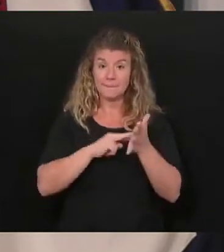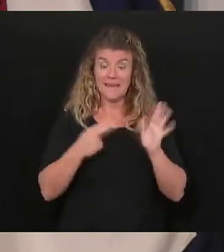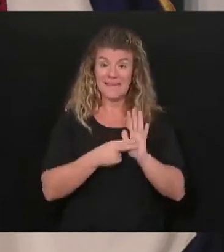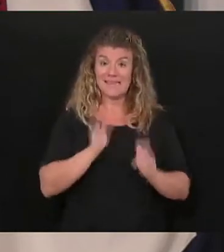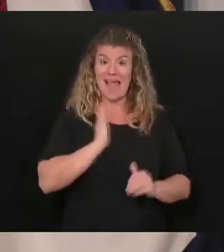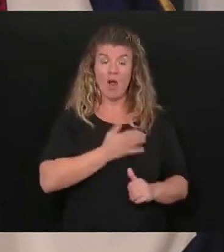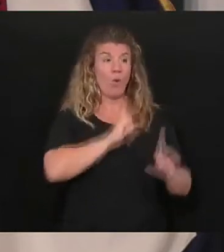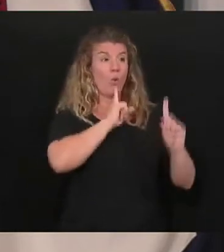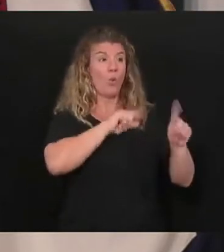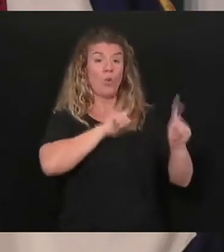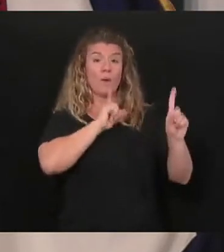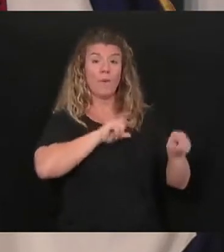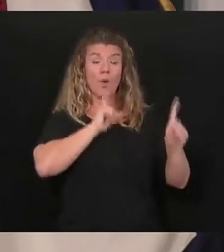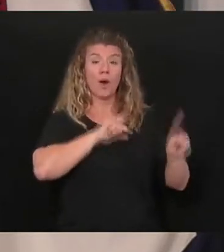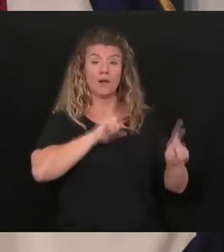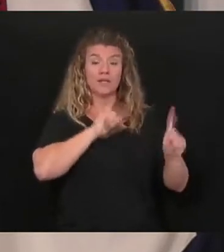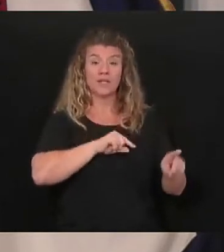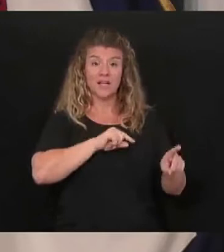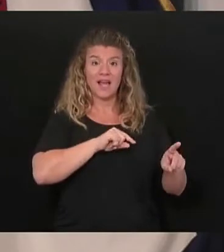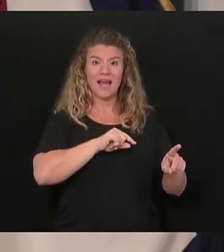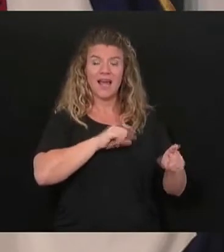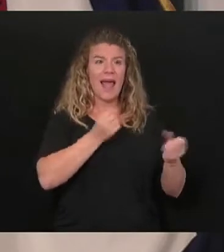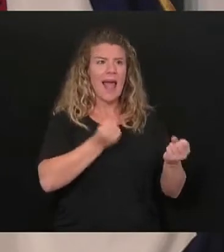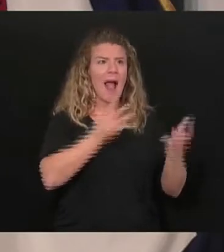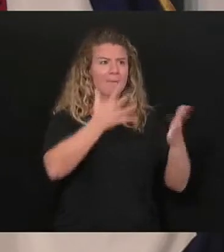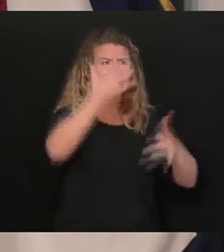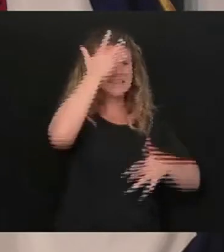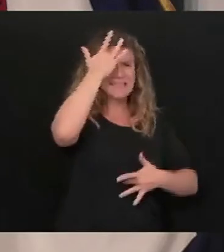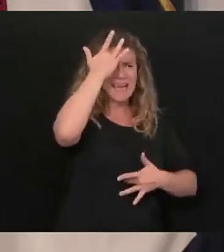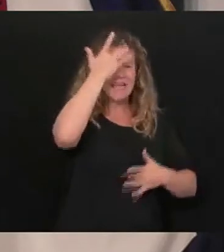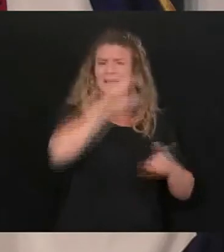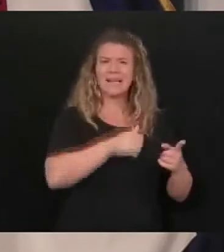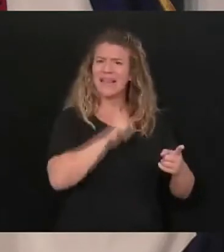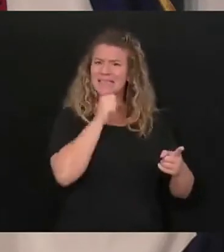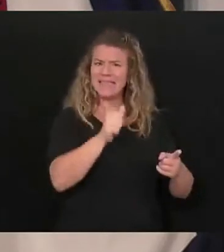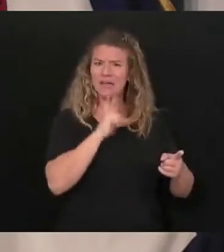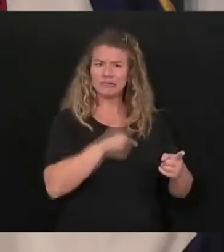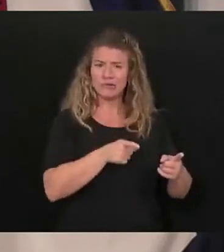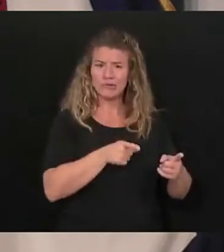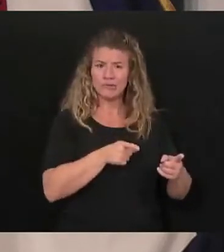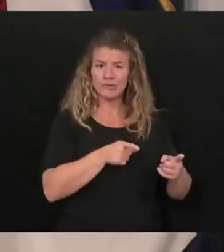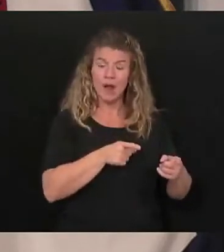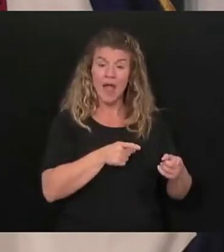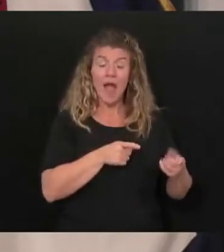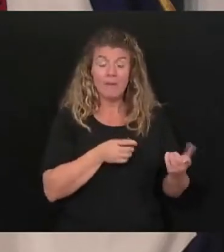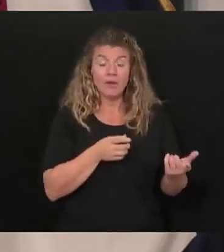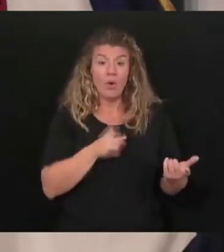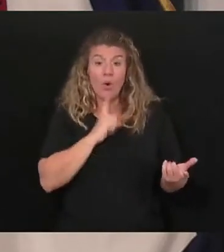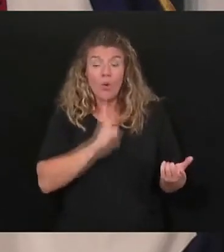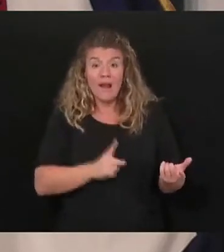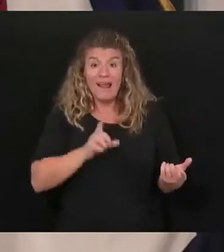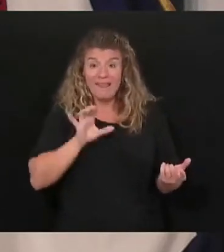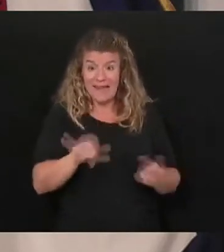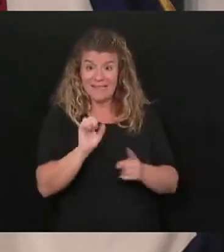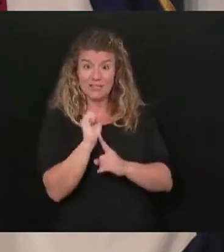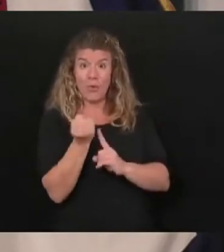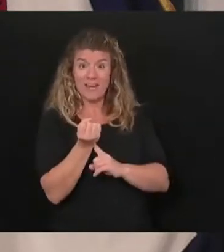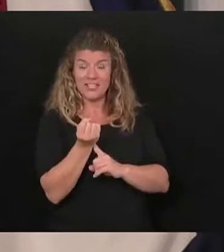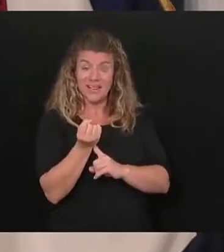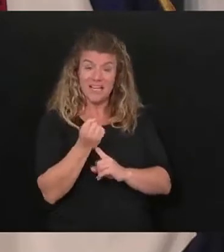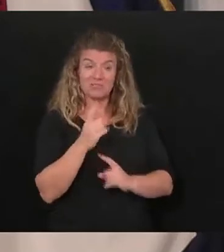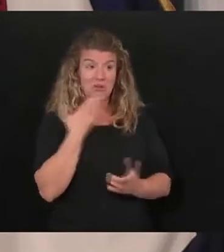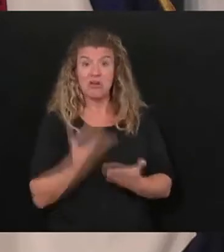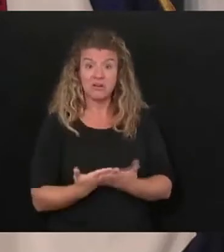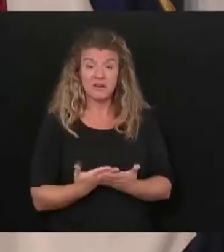the sick. It really is a great problem to have found because